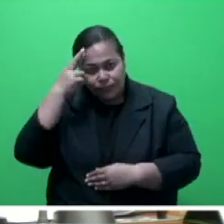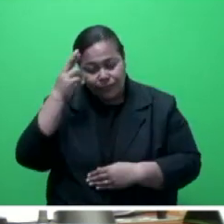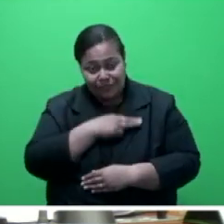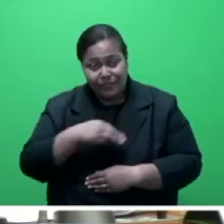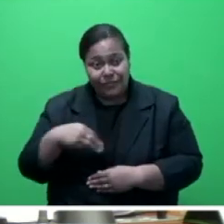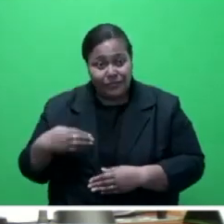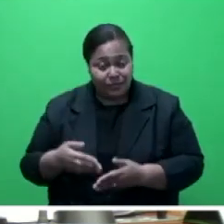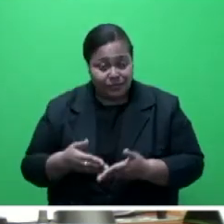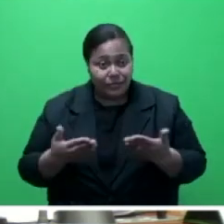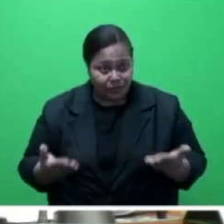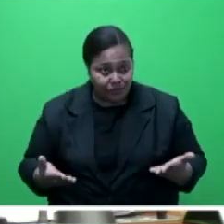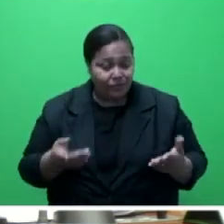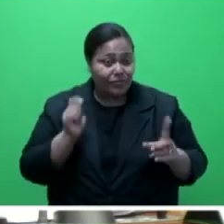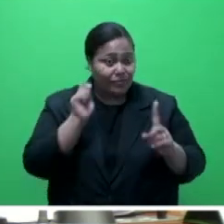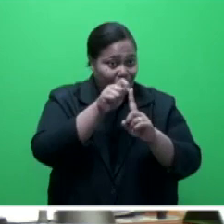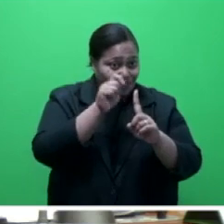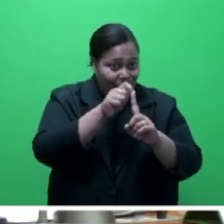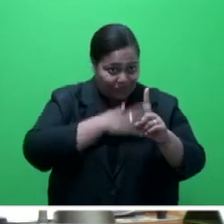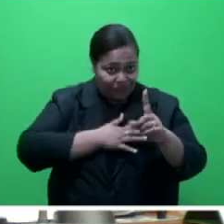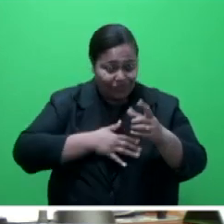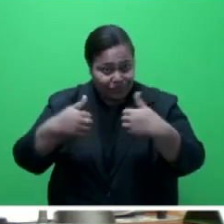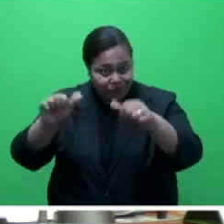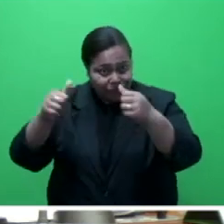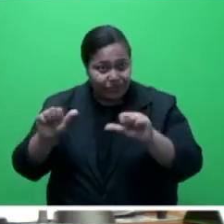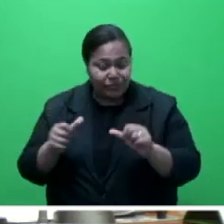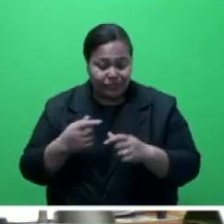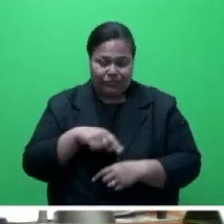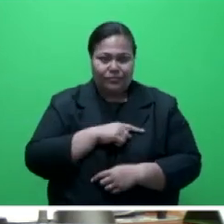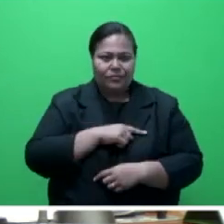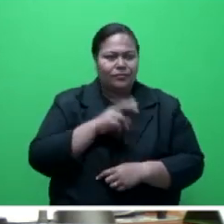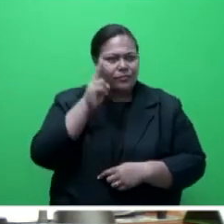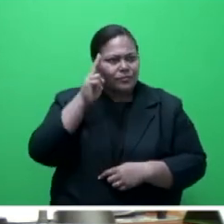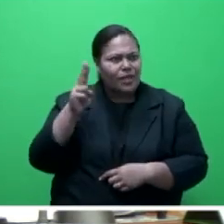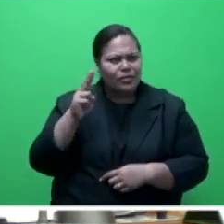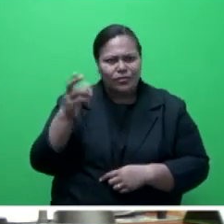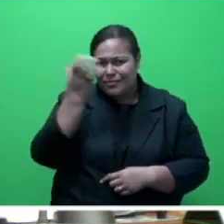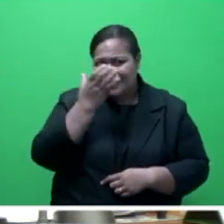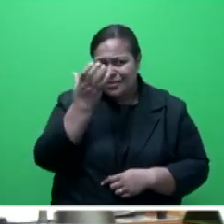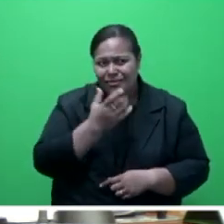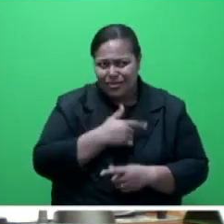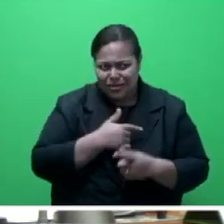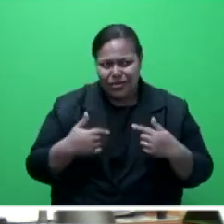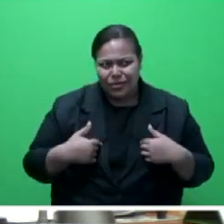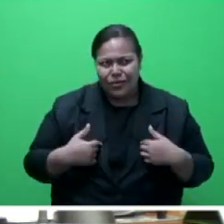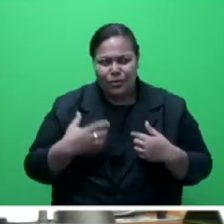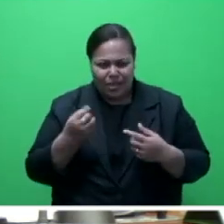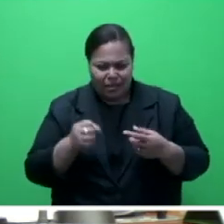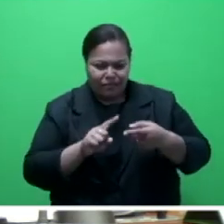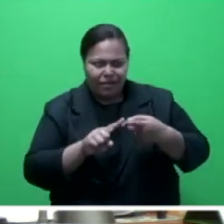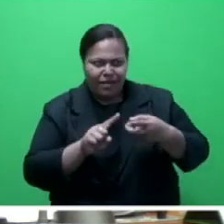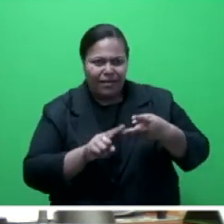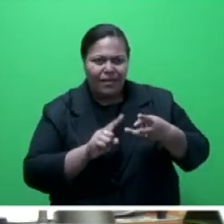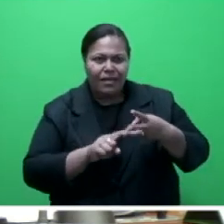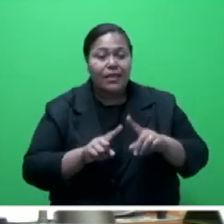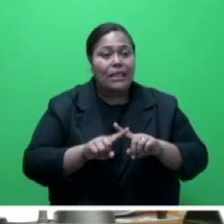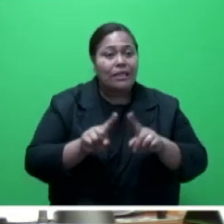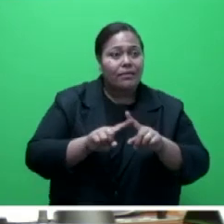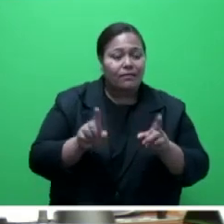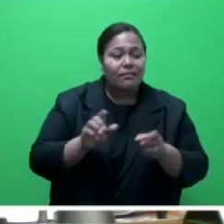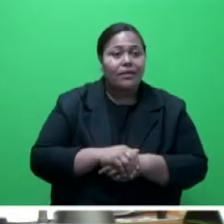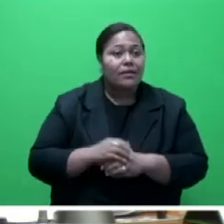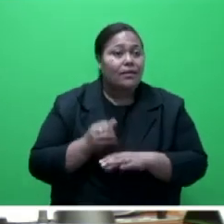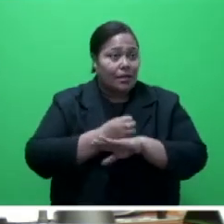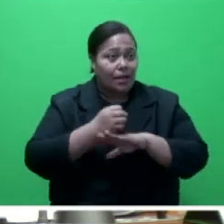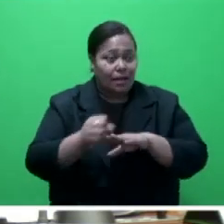lead on archie targets, we, through various national projects, including GFR2R, are getting various other